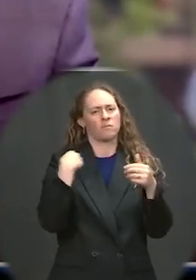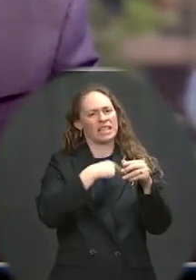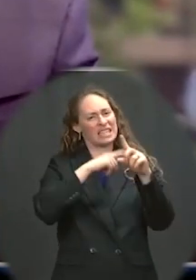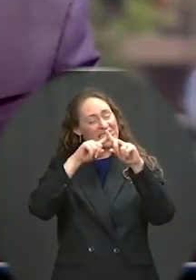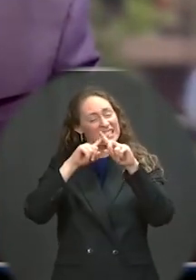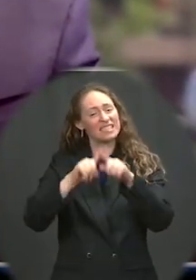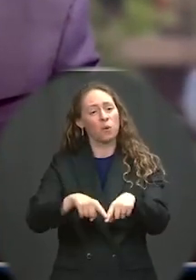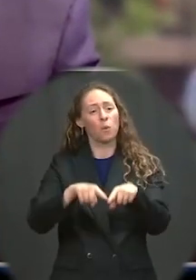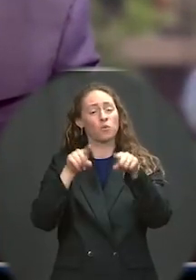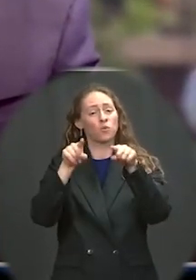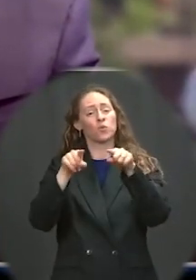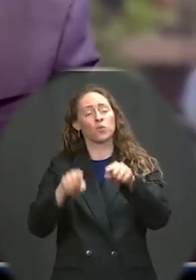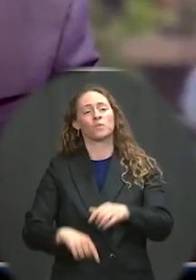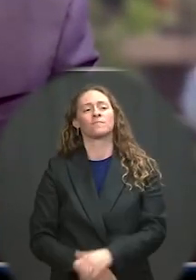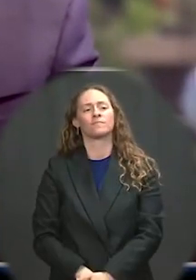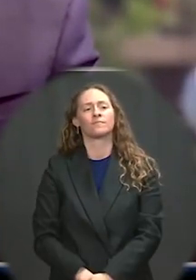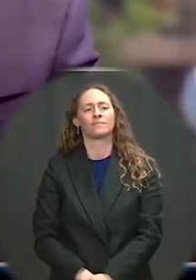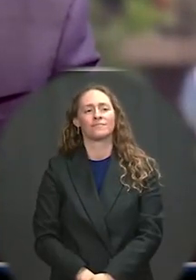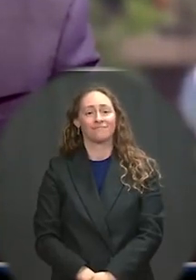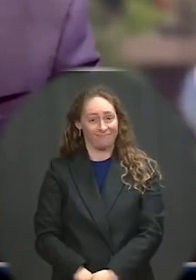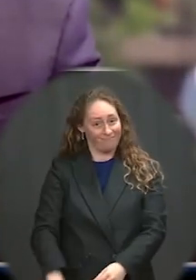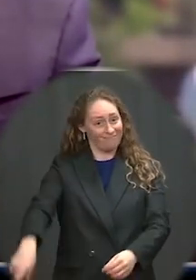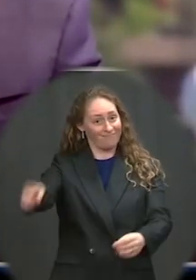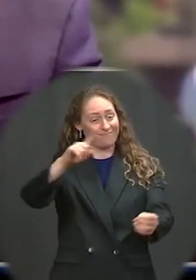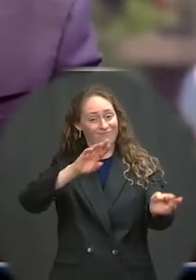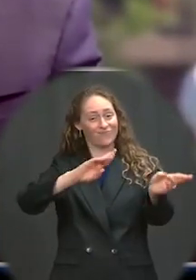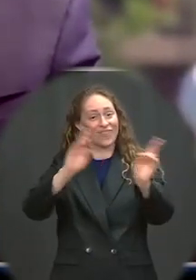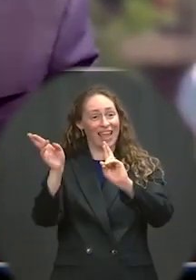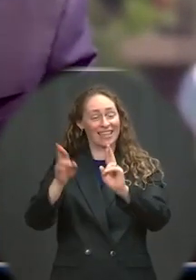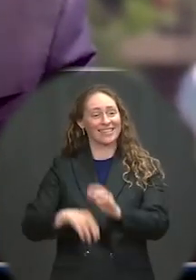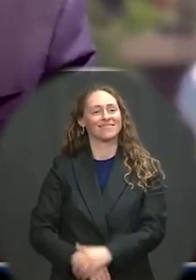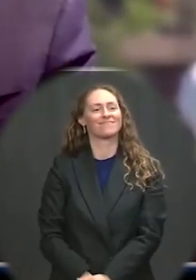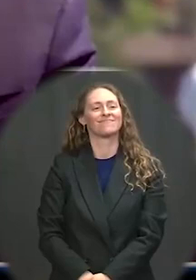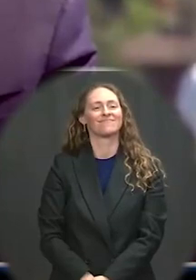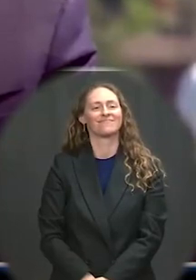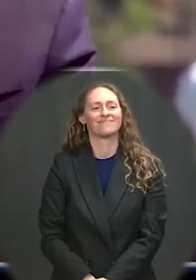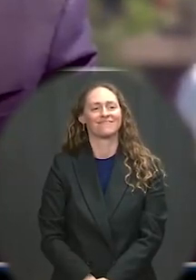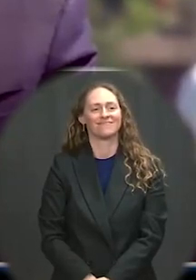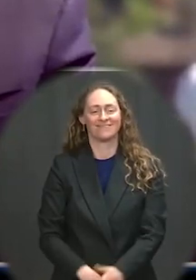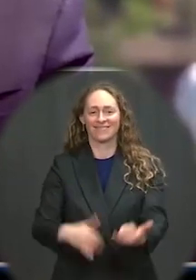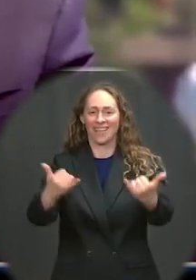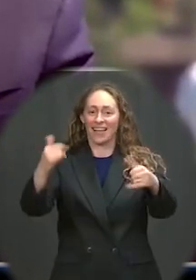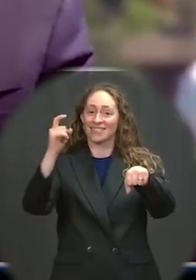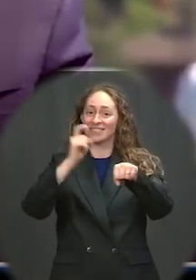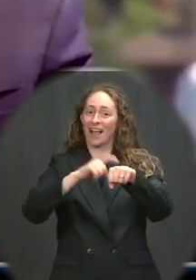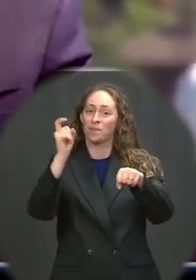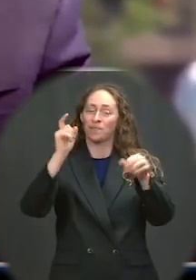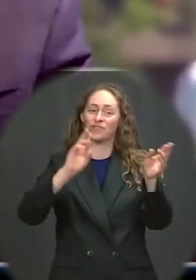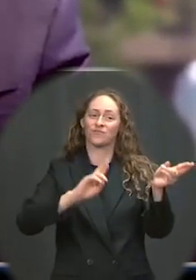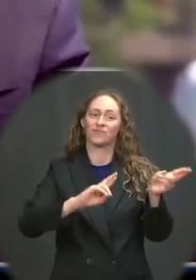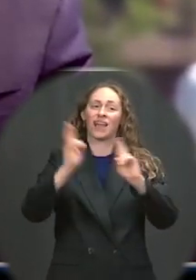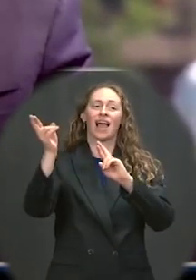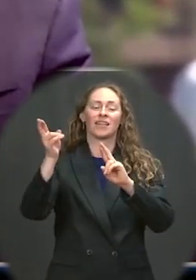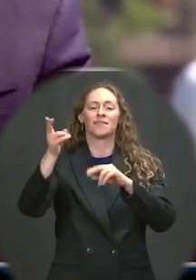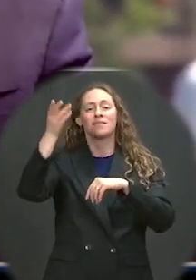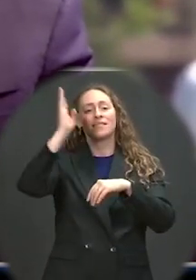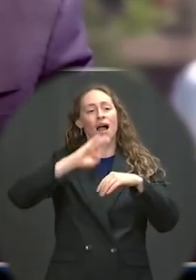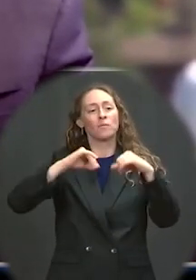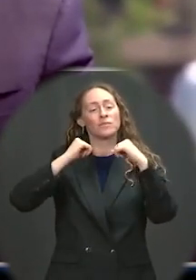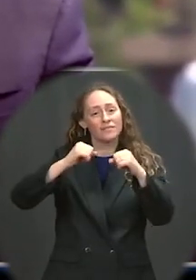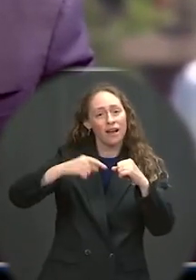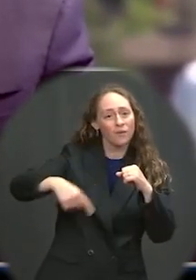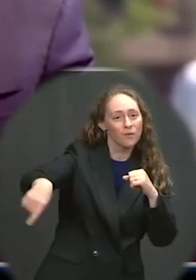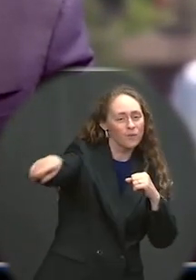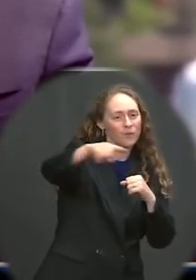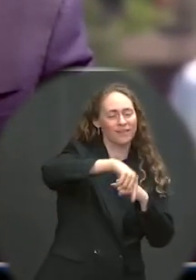You're ready. It's time to get underway. God protect you all as you set